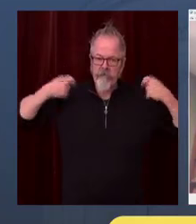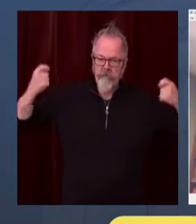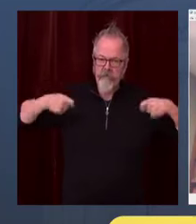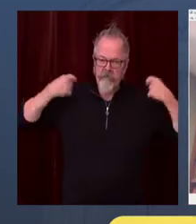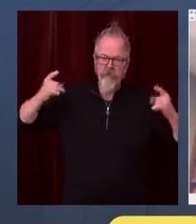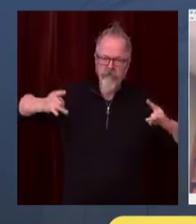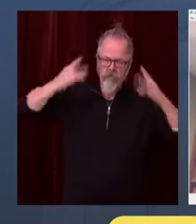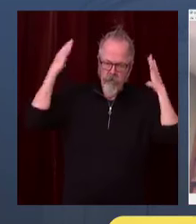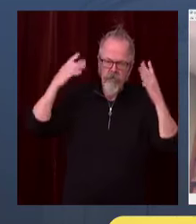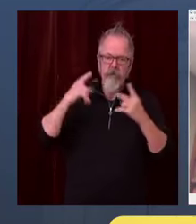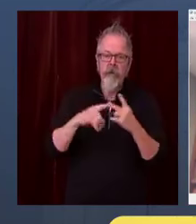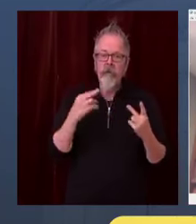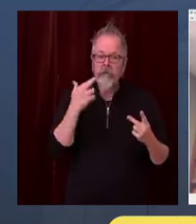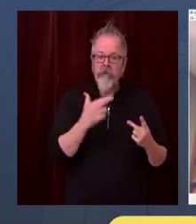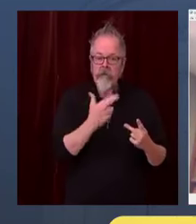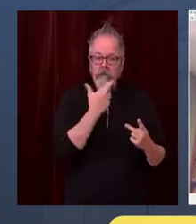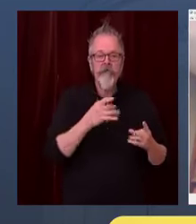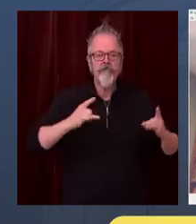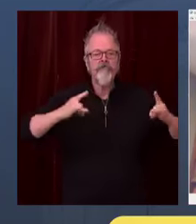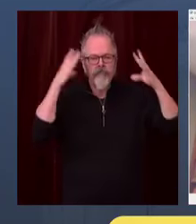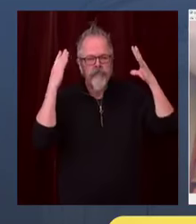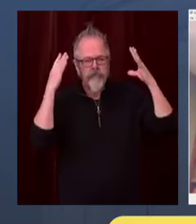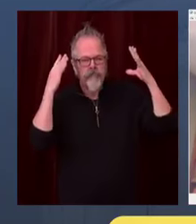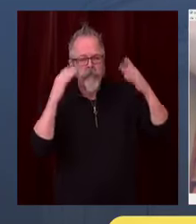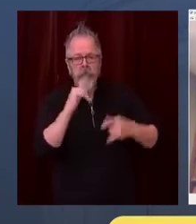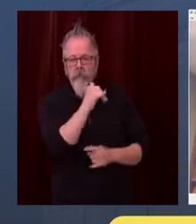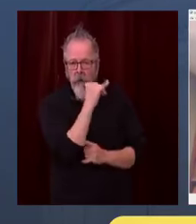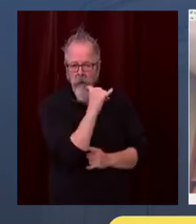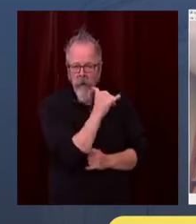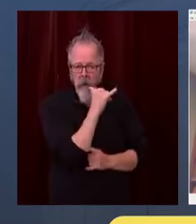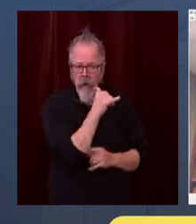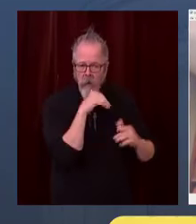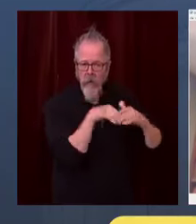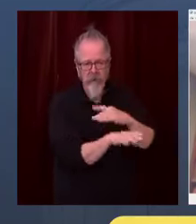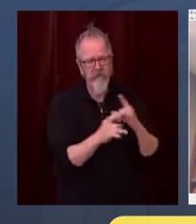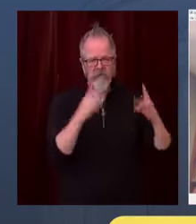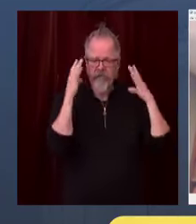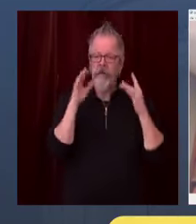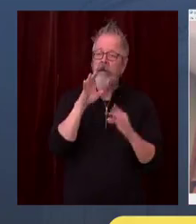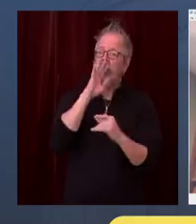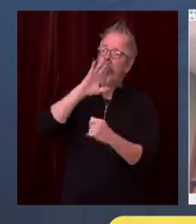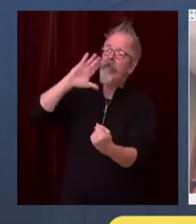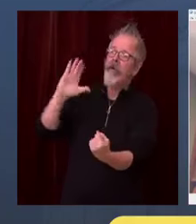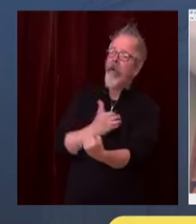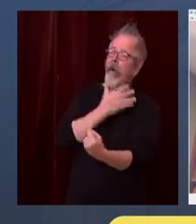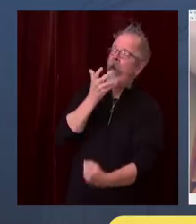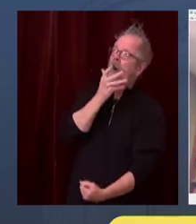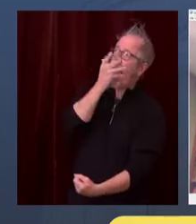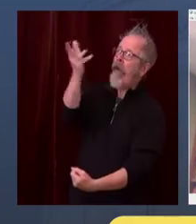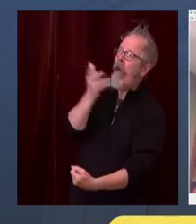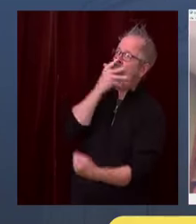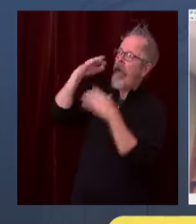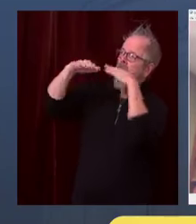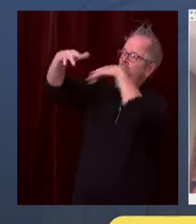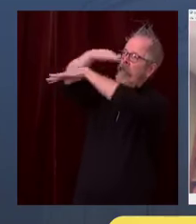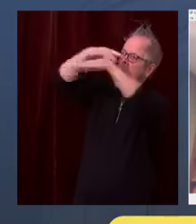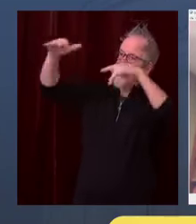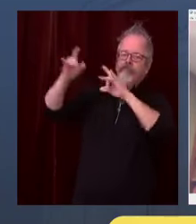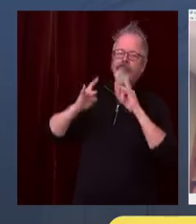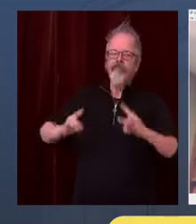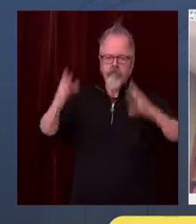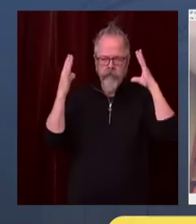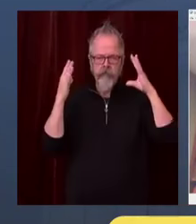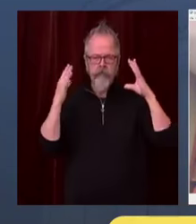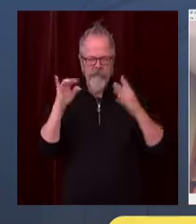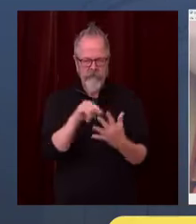of COVID-19. A recent CDC study also reported that dining in a restaurant, bar, or coffee shop was associated